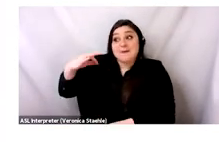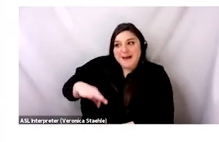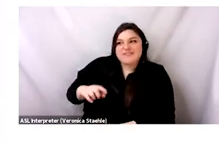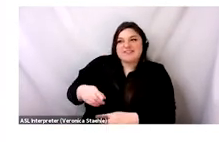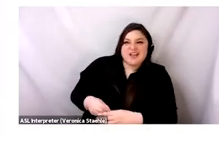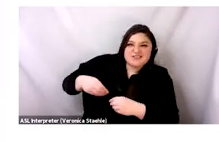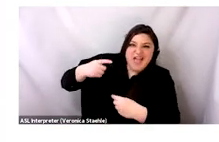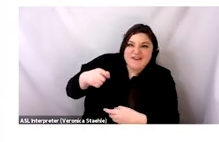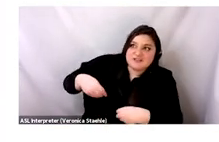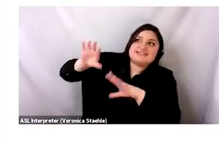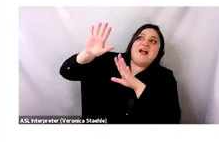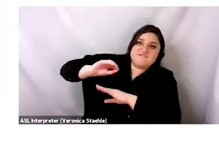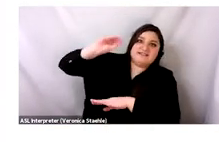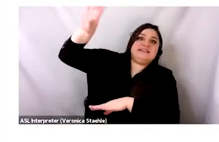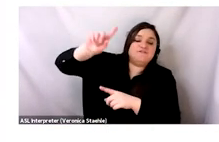from local bottle recycling.